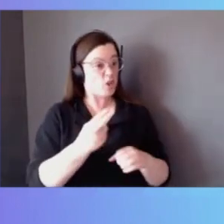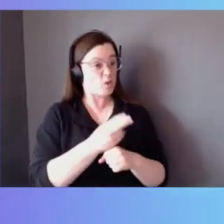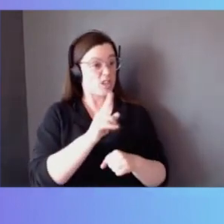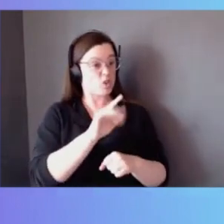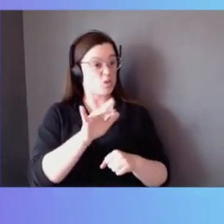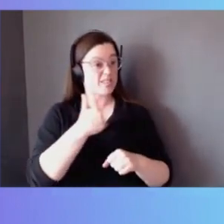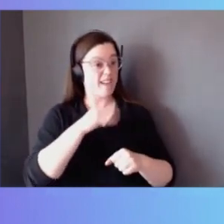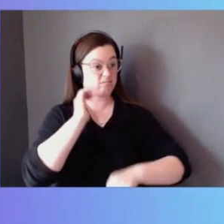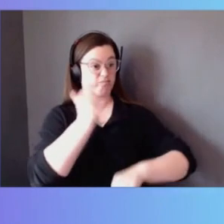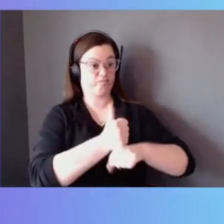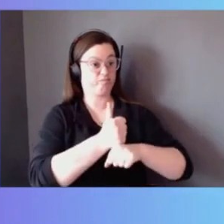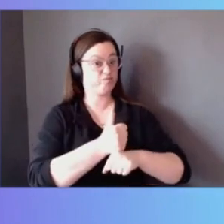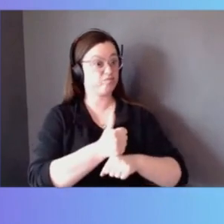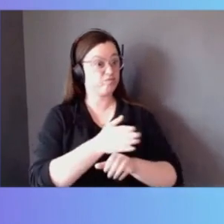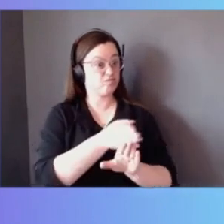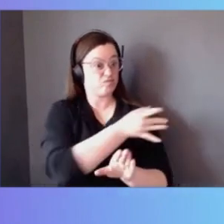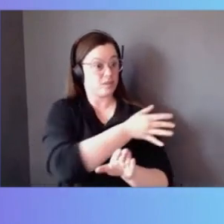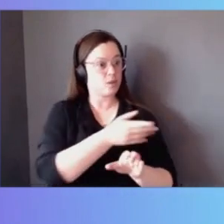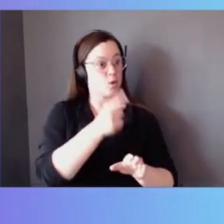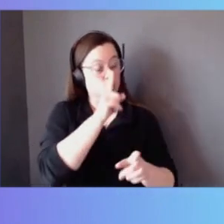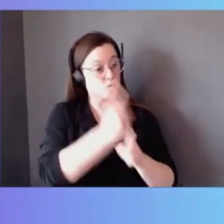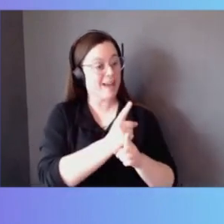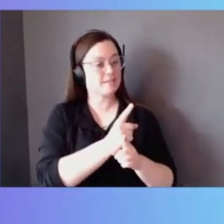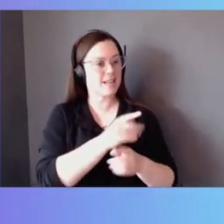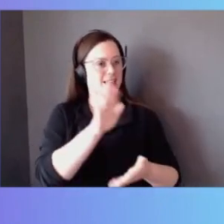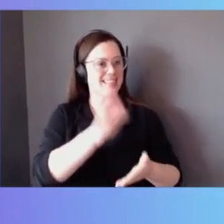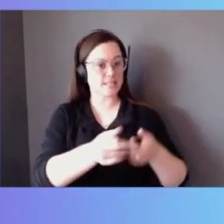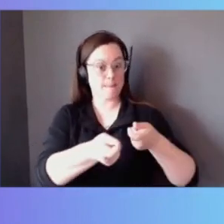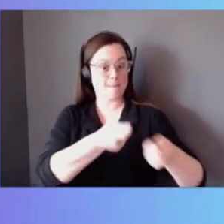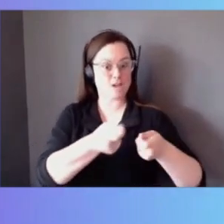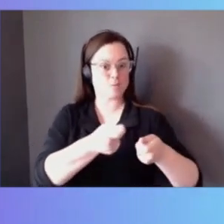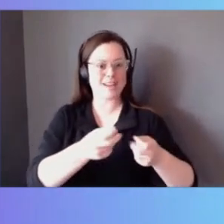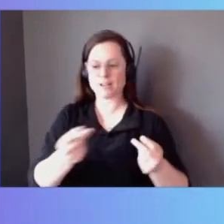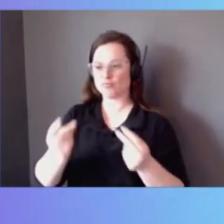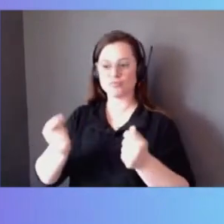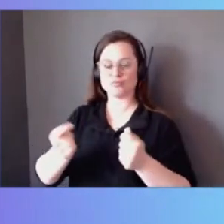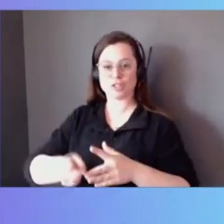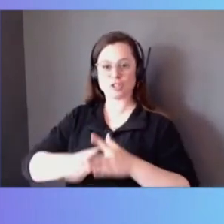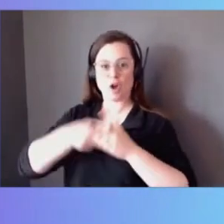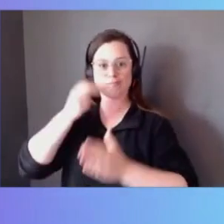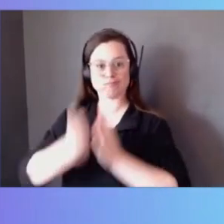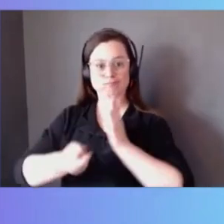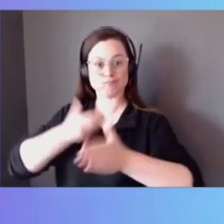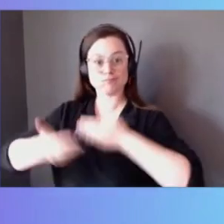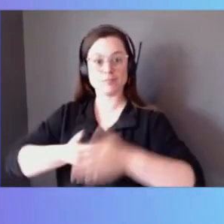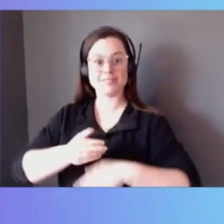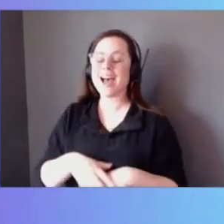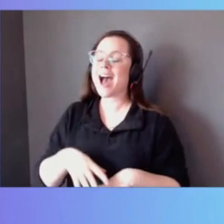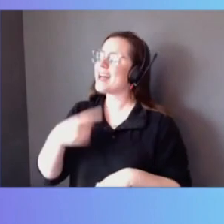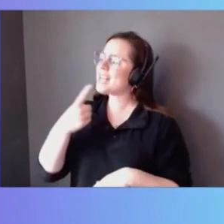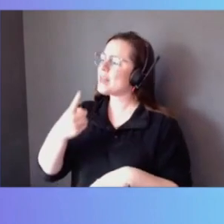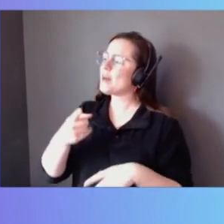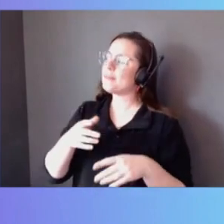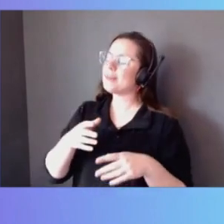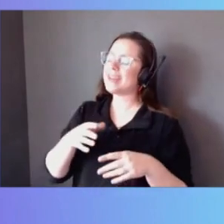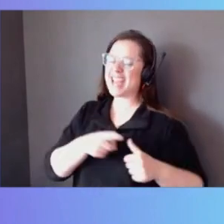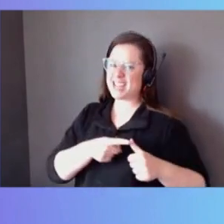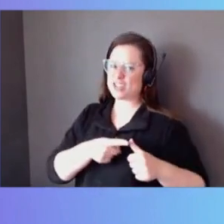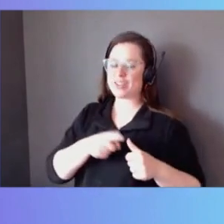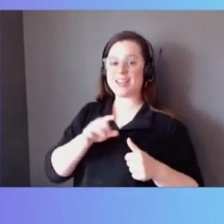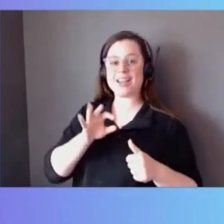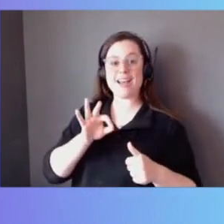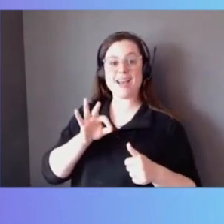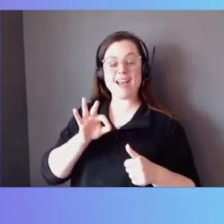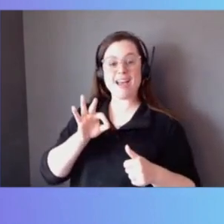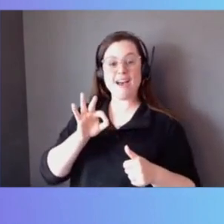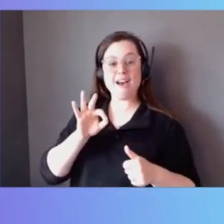There's just less for them to manage and get right to it. I always tell them to treat FSx, initially at least, as how you would